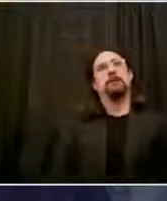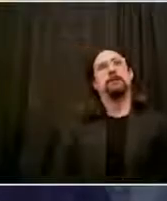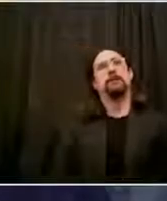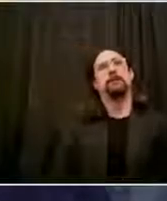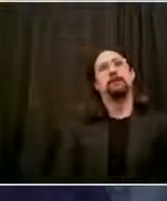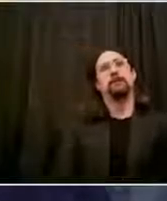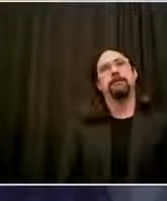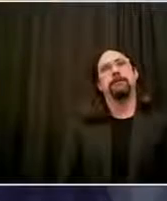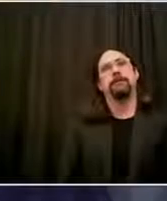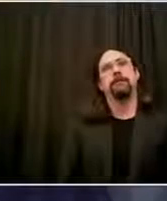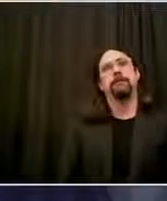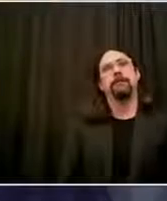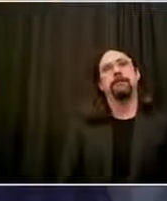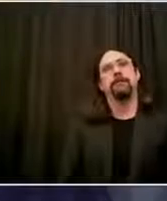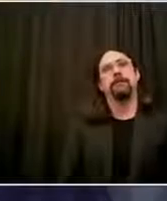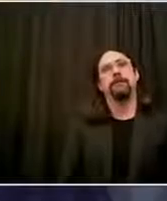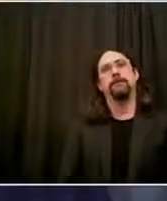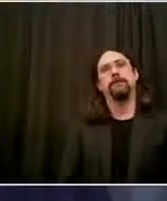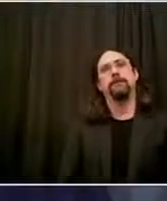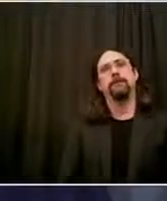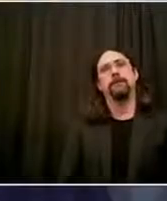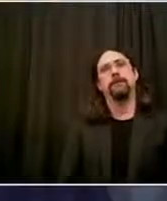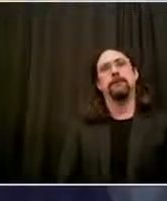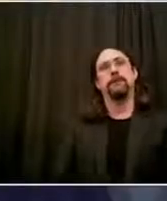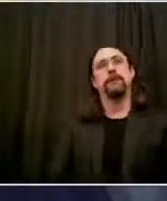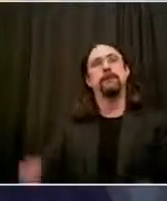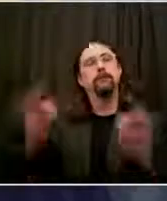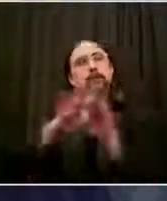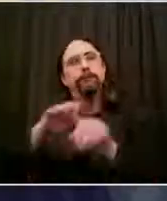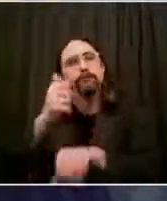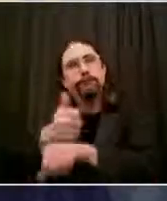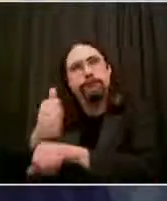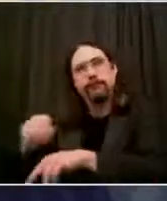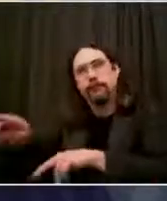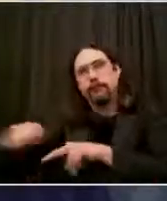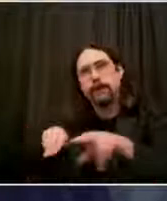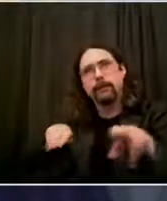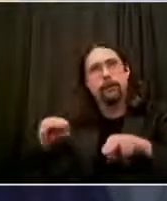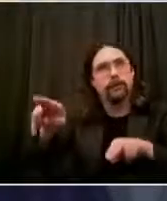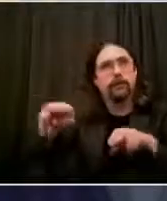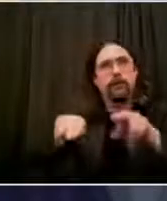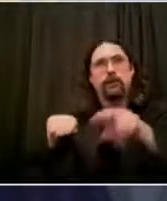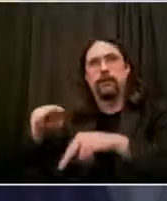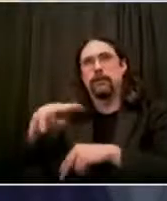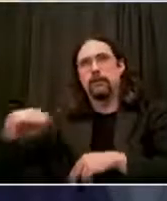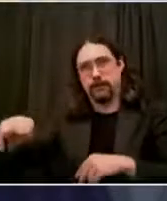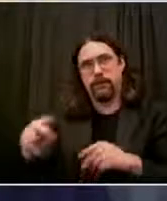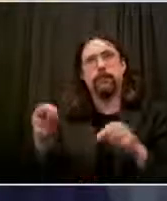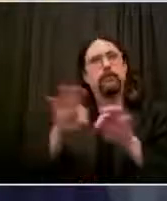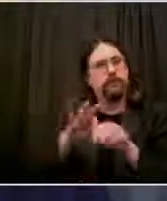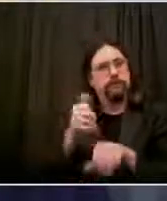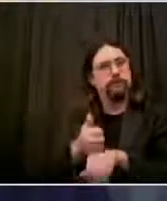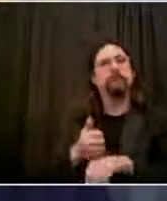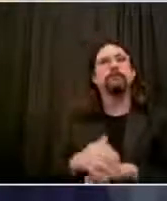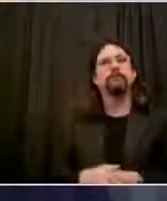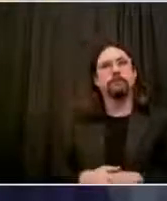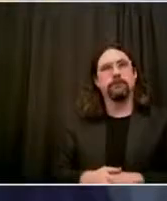car is too full. Go on the one behind it. People respond to that. So, again,